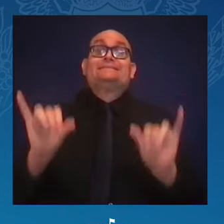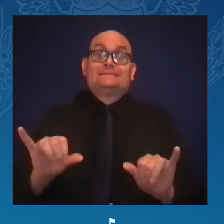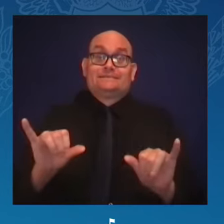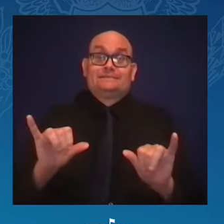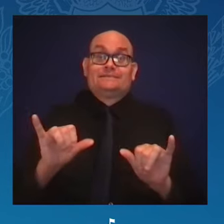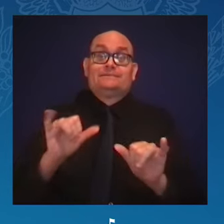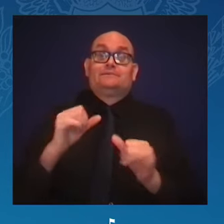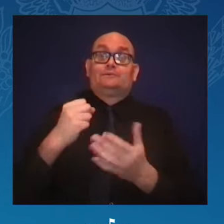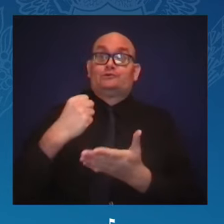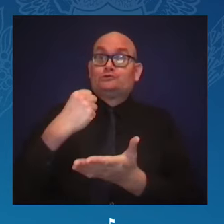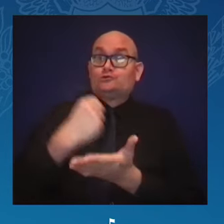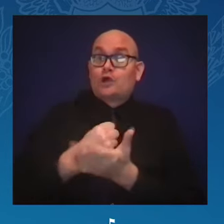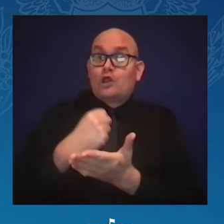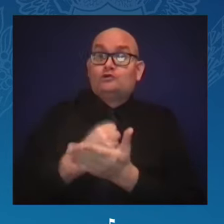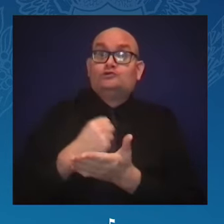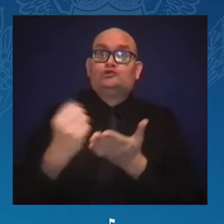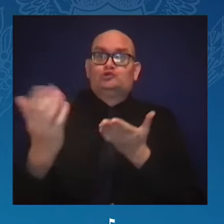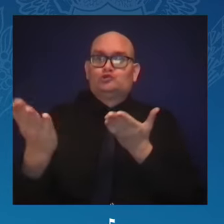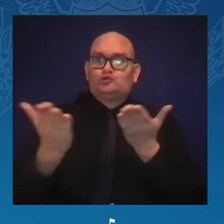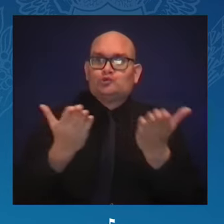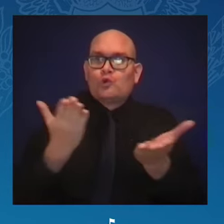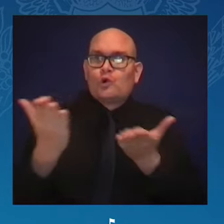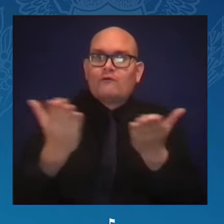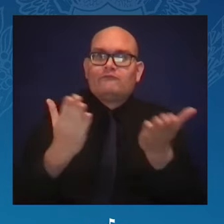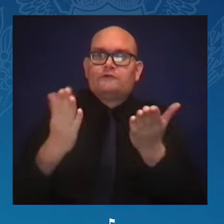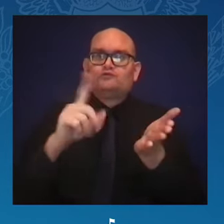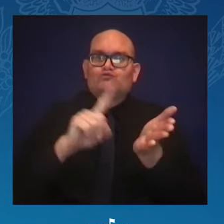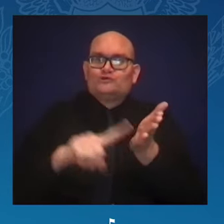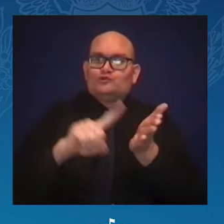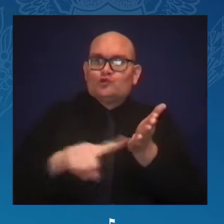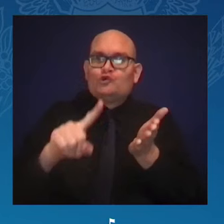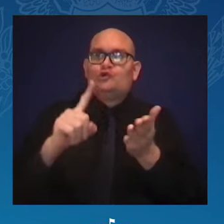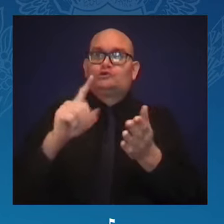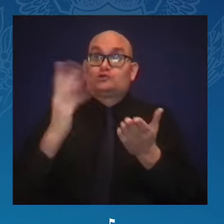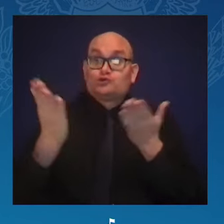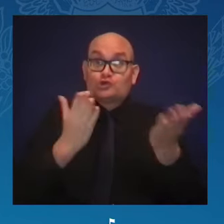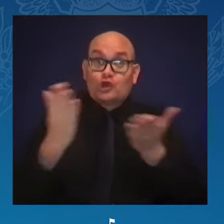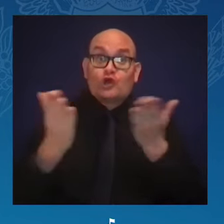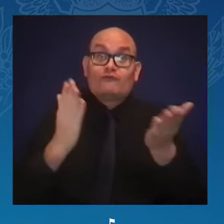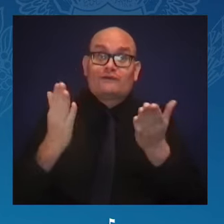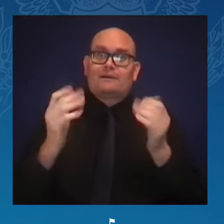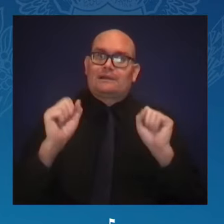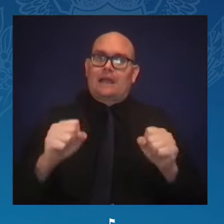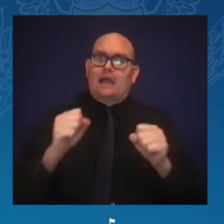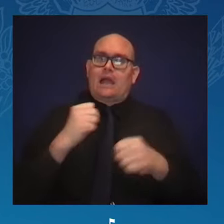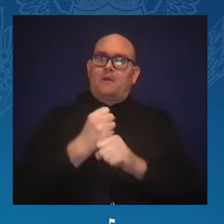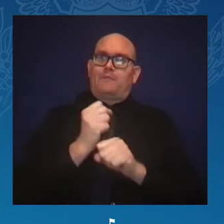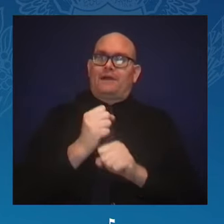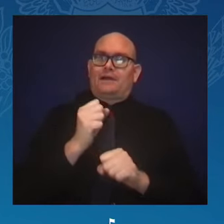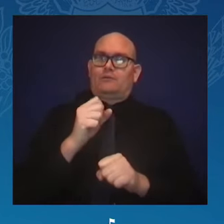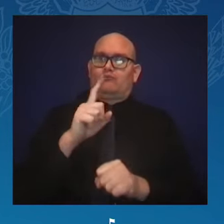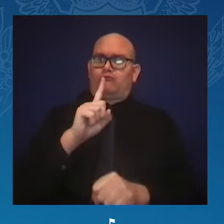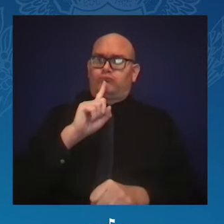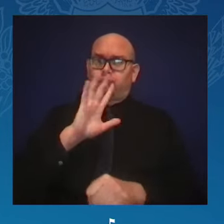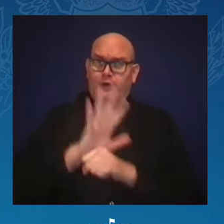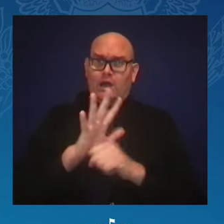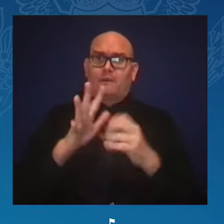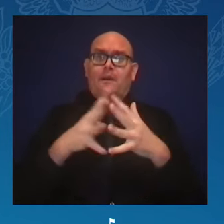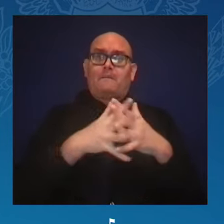And that they could help make real the promise of America, a promise